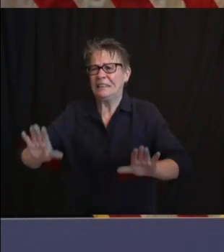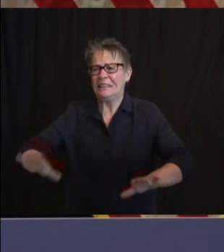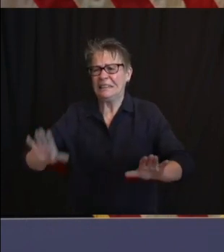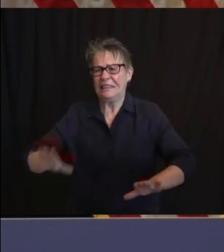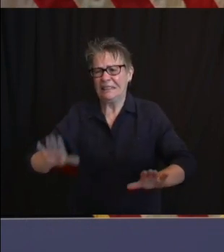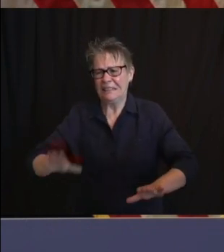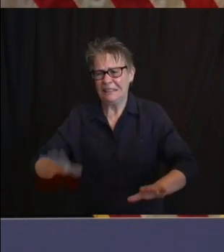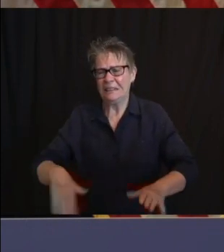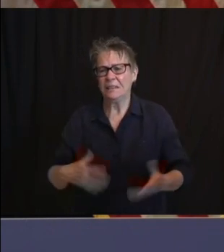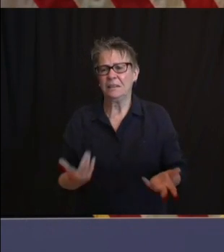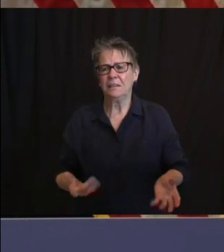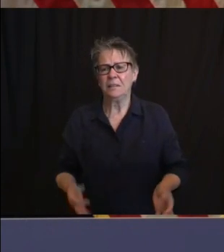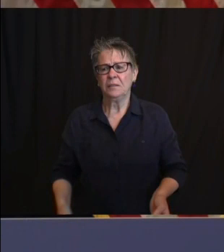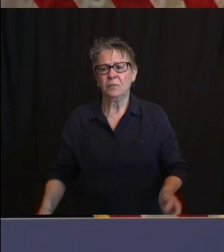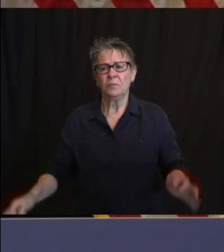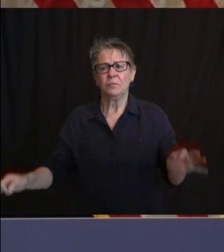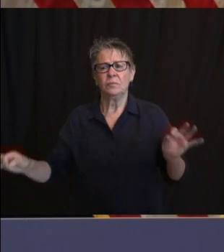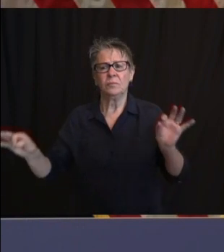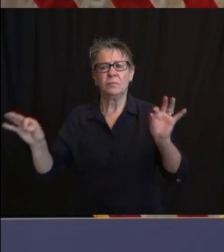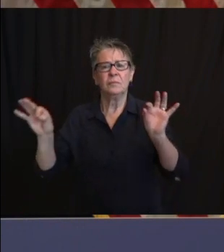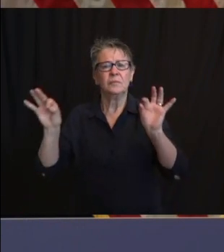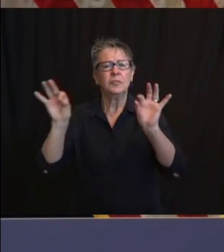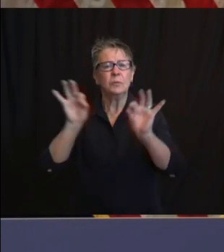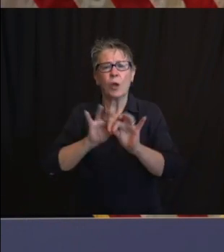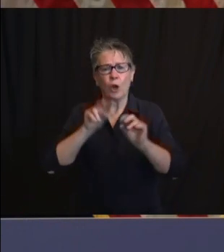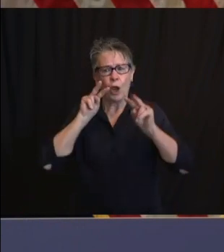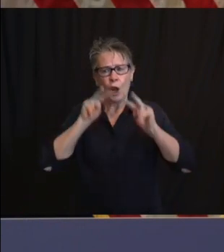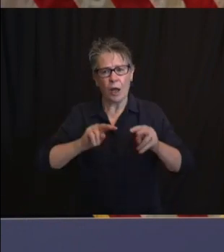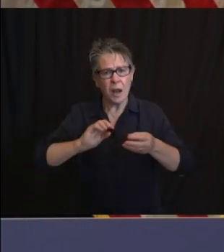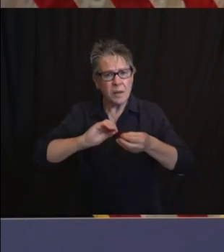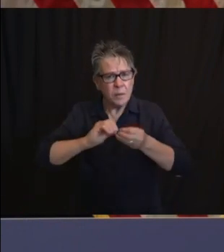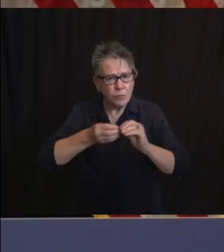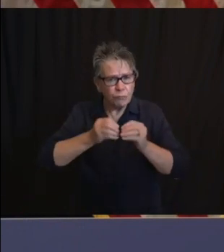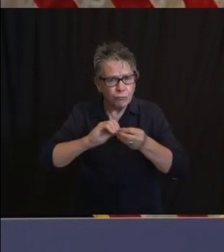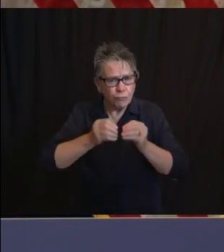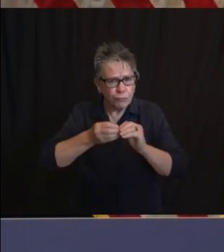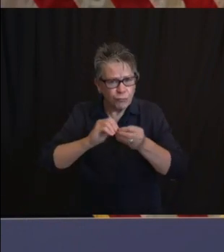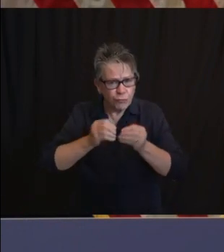economy on its feet and to keep people alive. And that's the balance that we